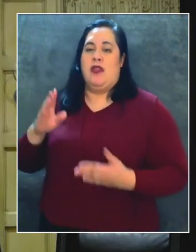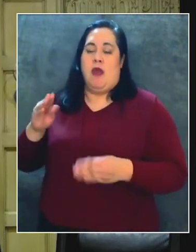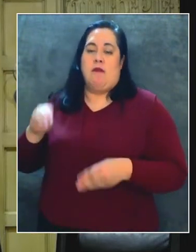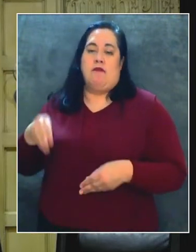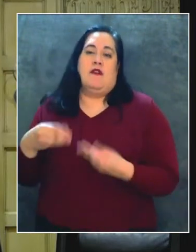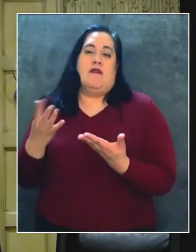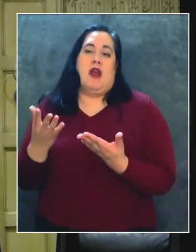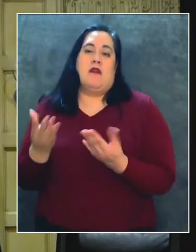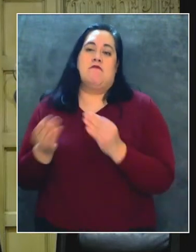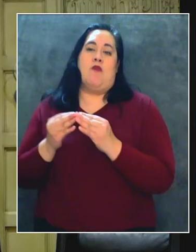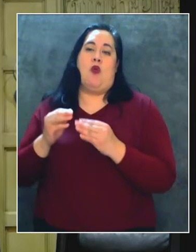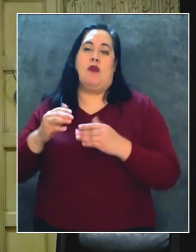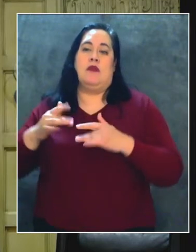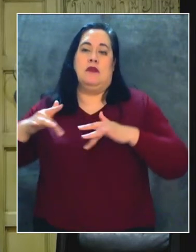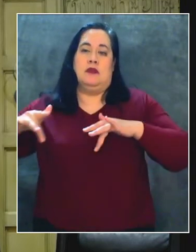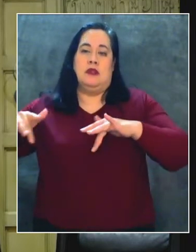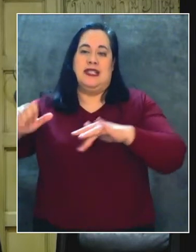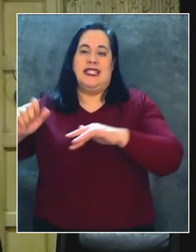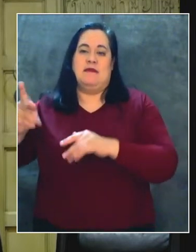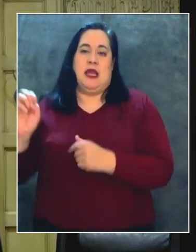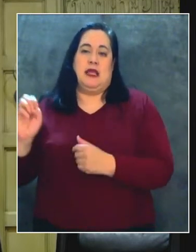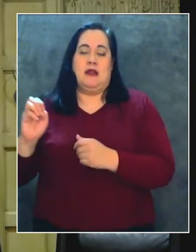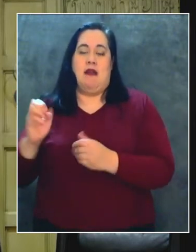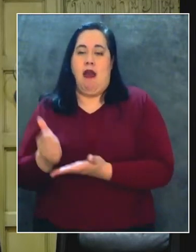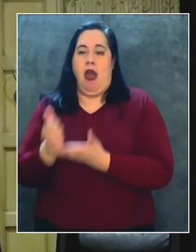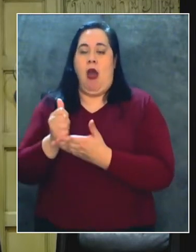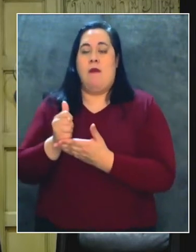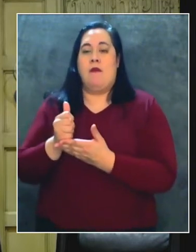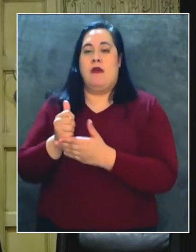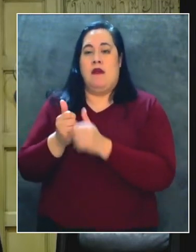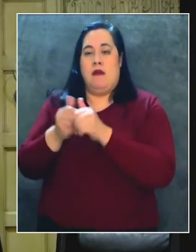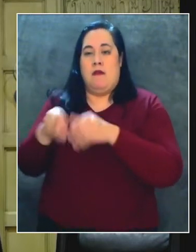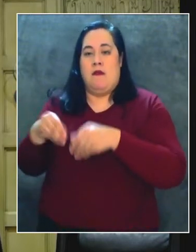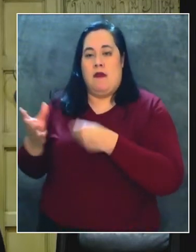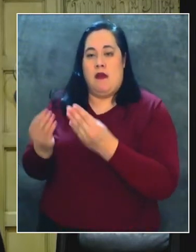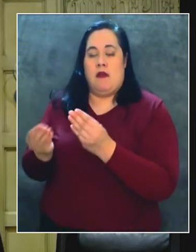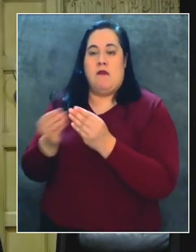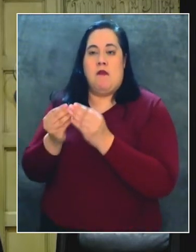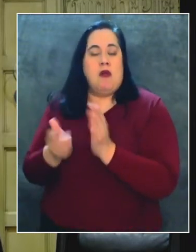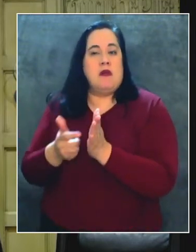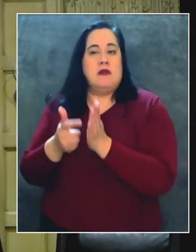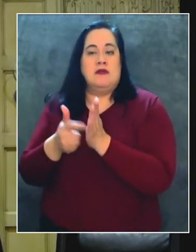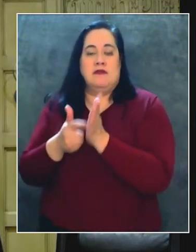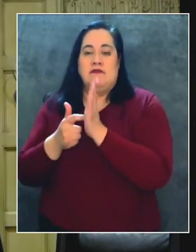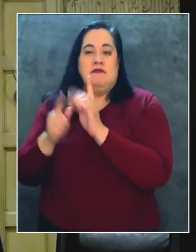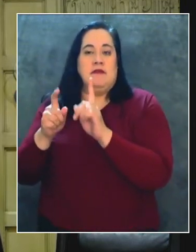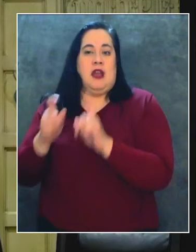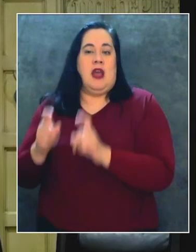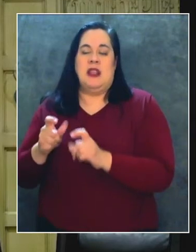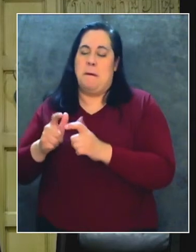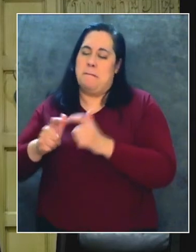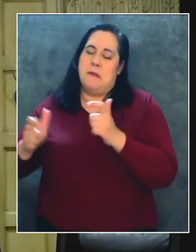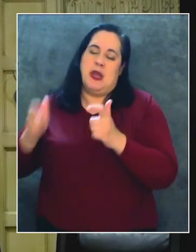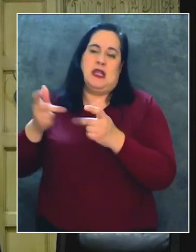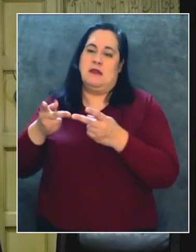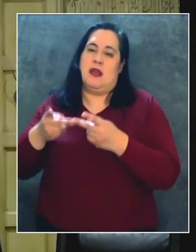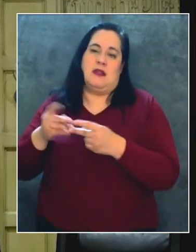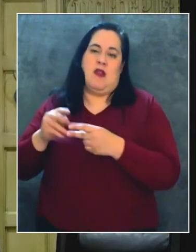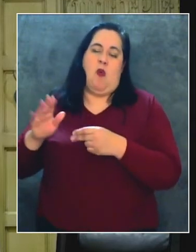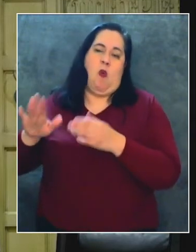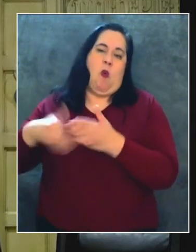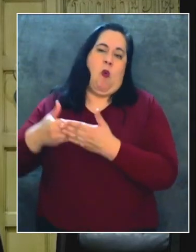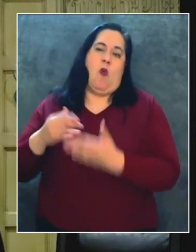más espacio para ayudarnos en cumplir con la demanda de pruebas en el sitio más grande de los Estados Unidos.